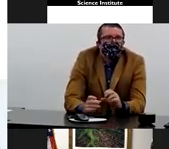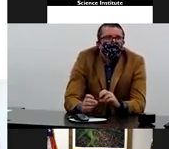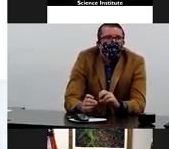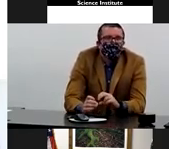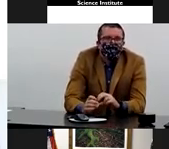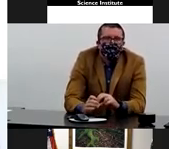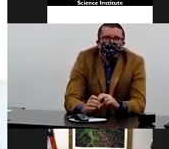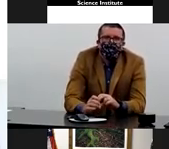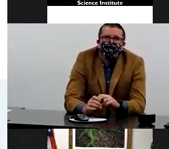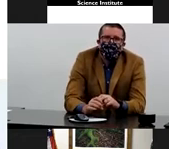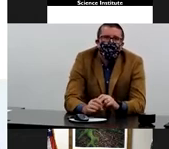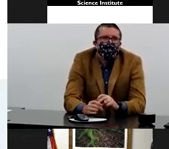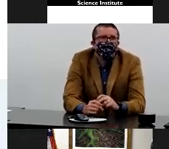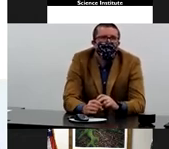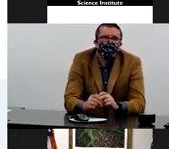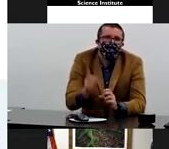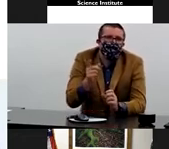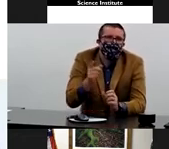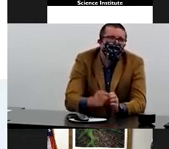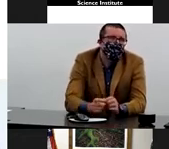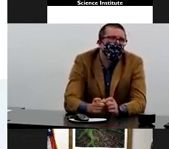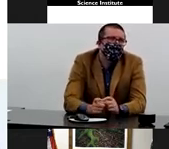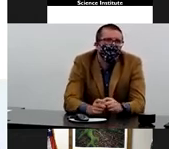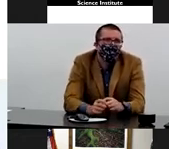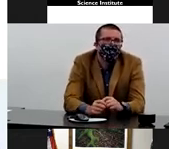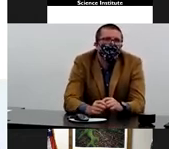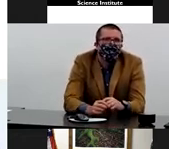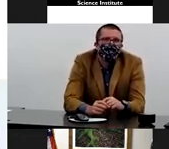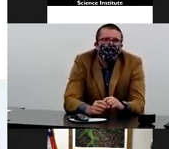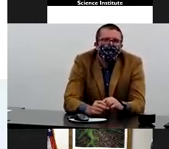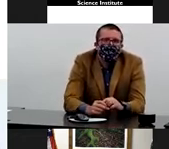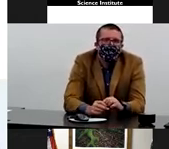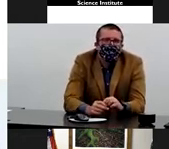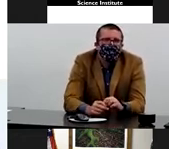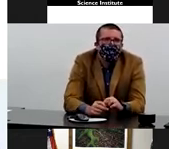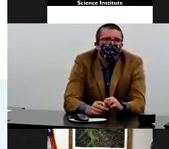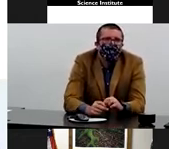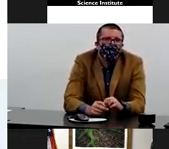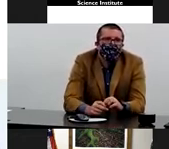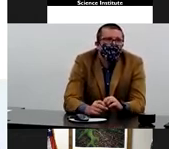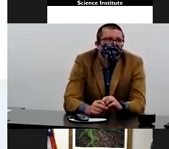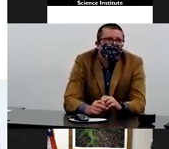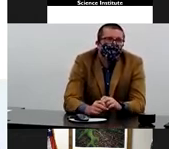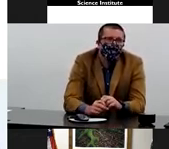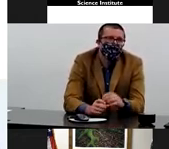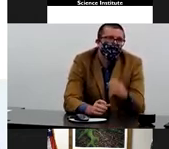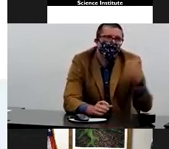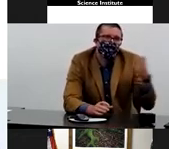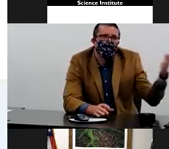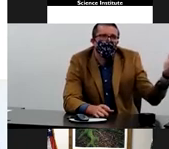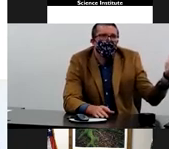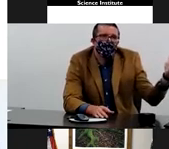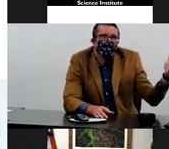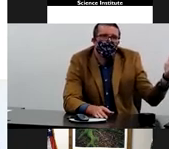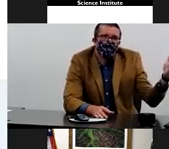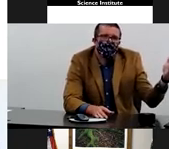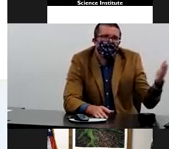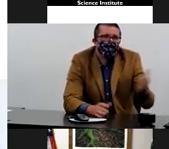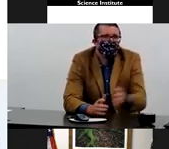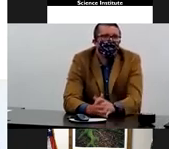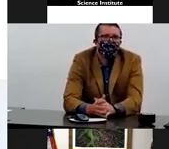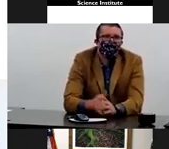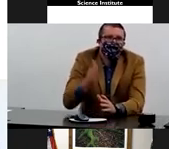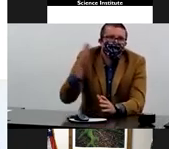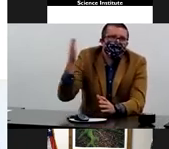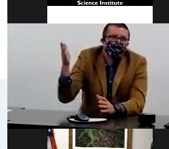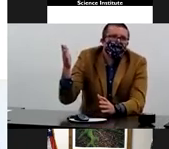been super supportive. And ultimately, the people and fire safety and mild animals have helped us move from we'd never studied